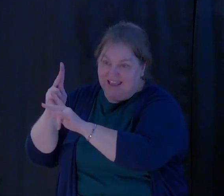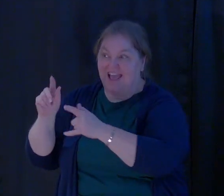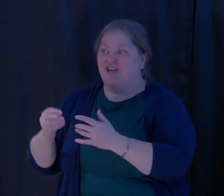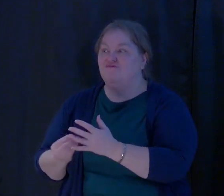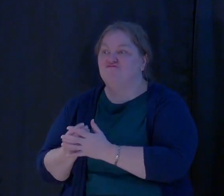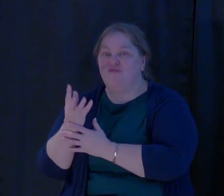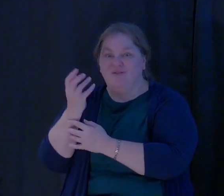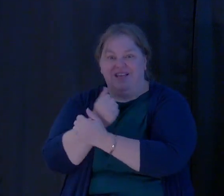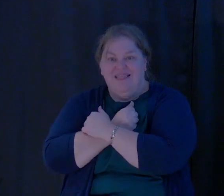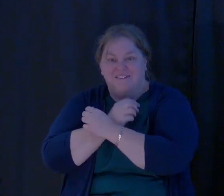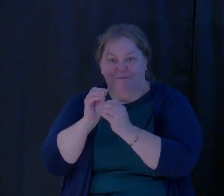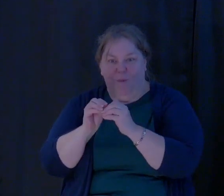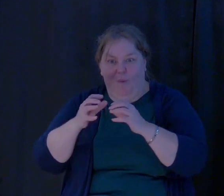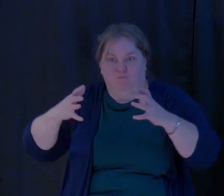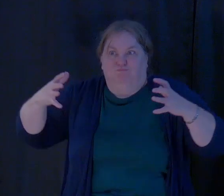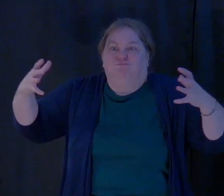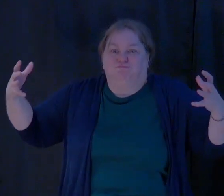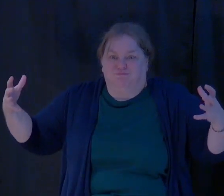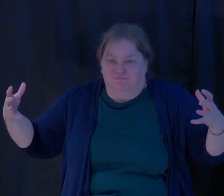Number three,